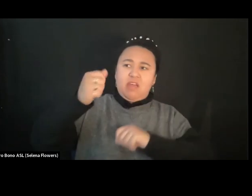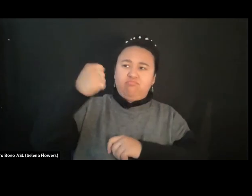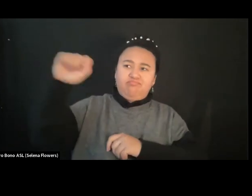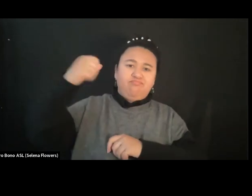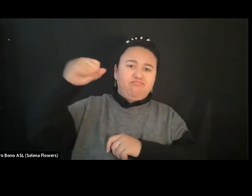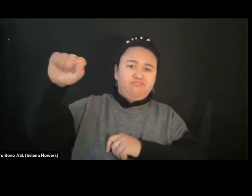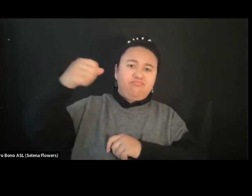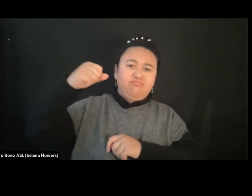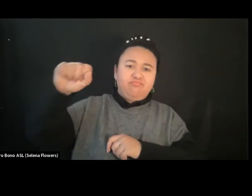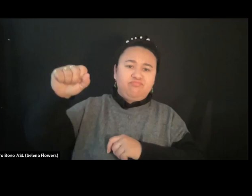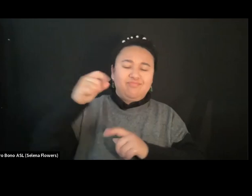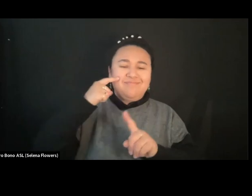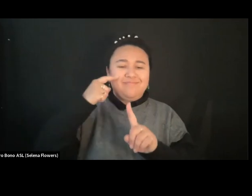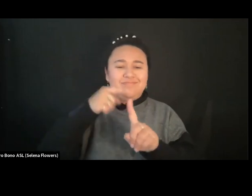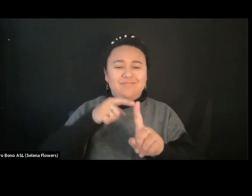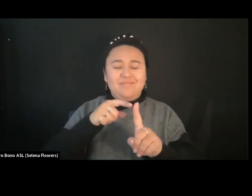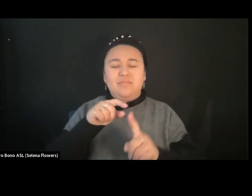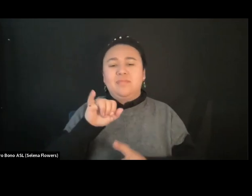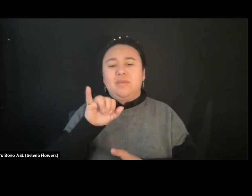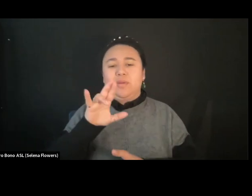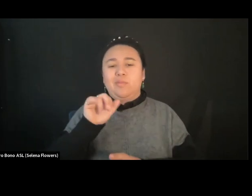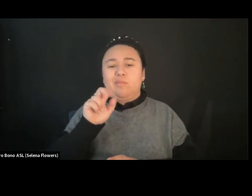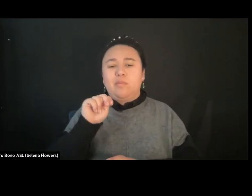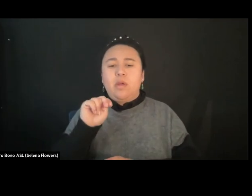its main features and conditions?